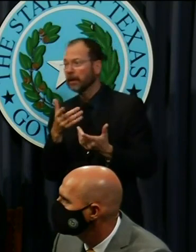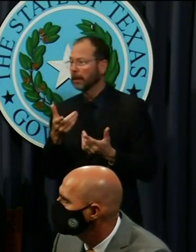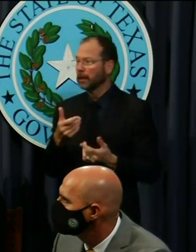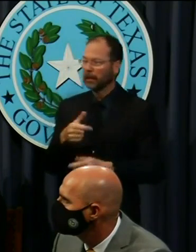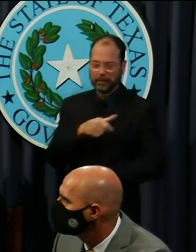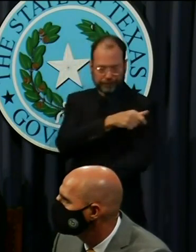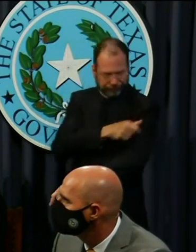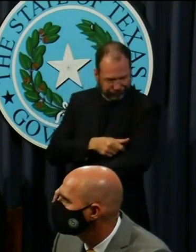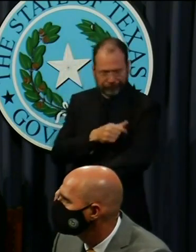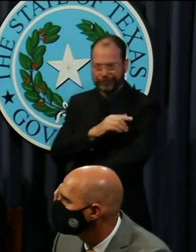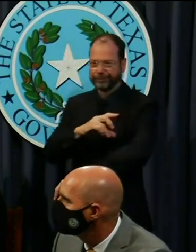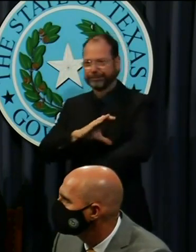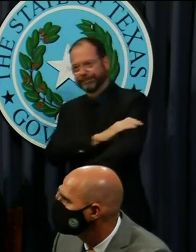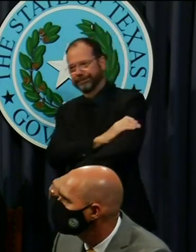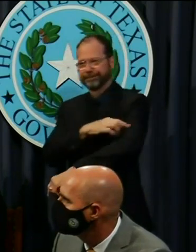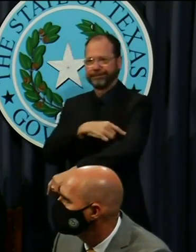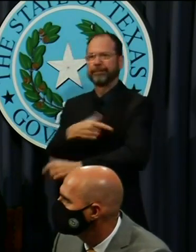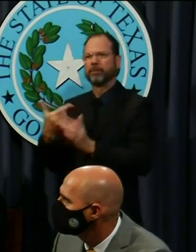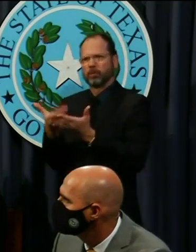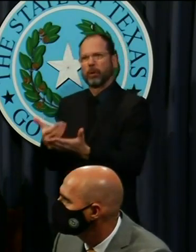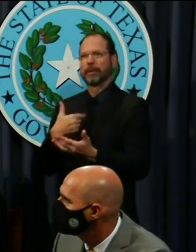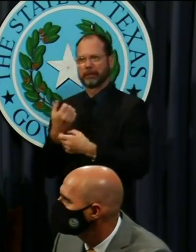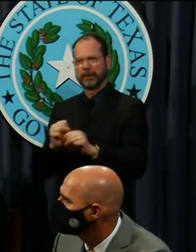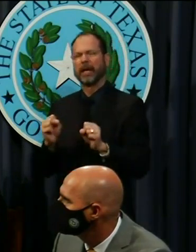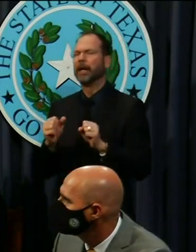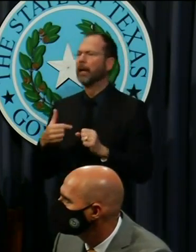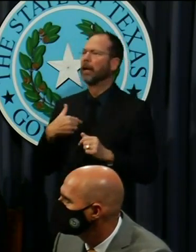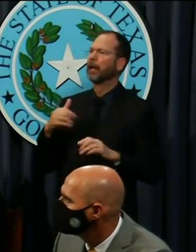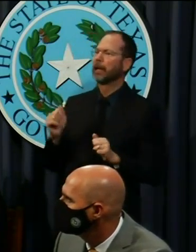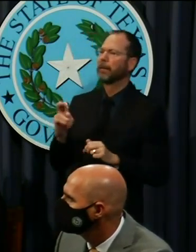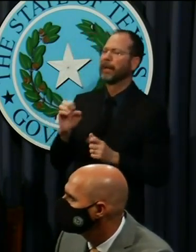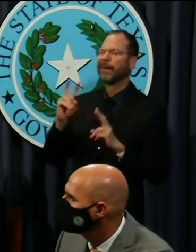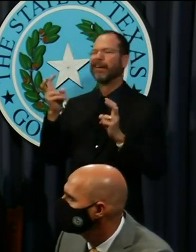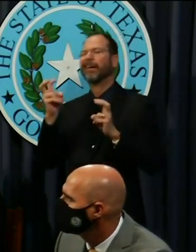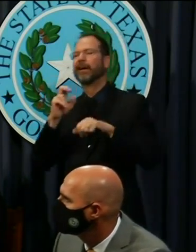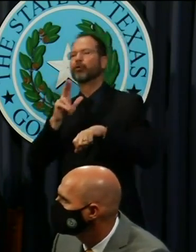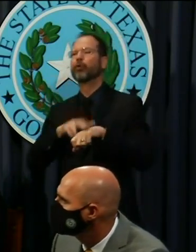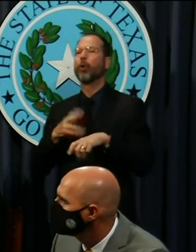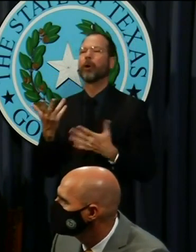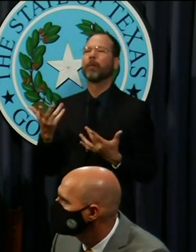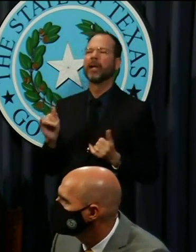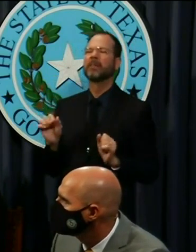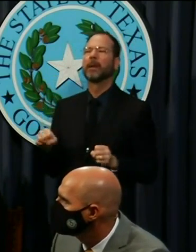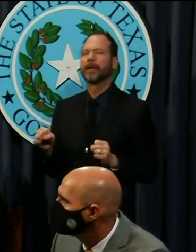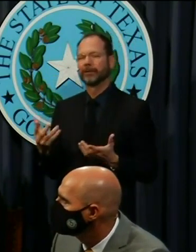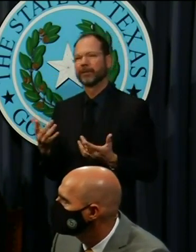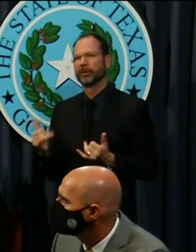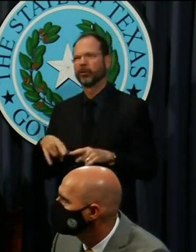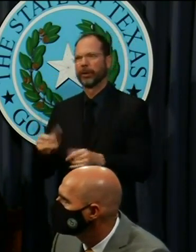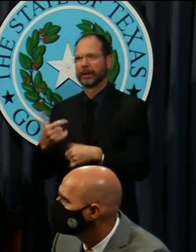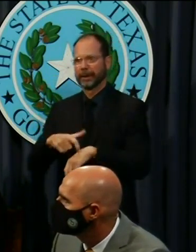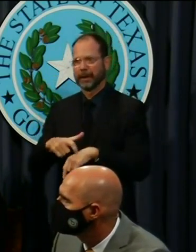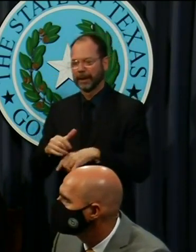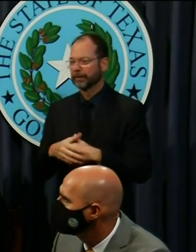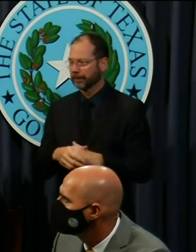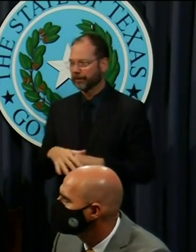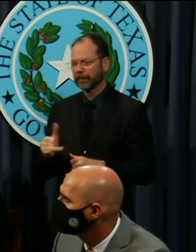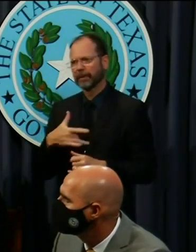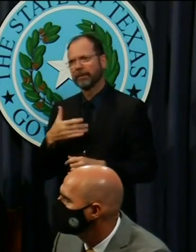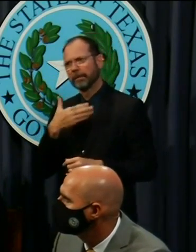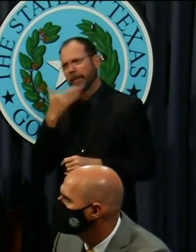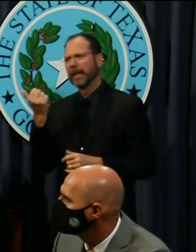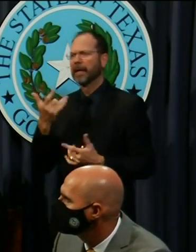or you know that they're safe, it allows you to be as normal as can possibly be in this time. And so I think that's going to give people a much better